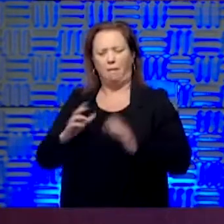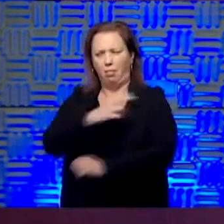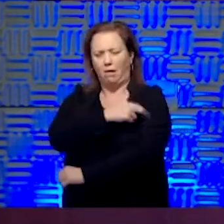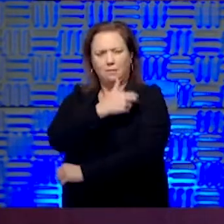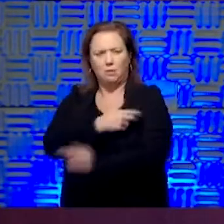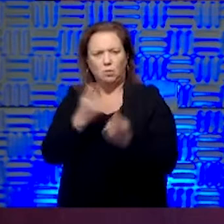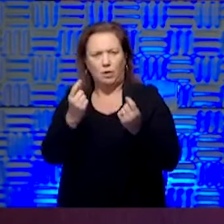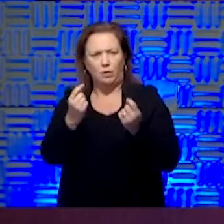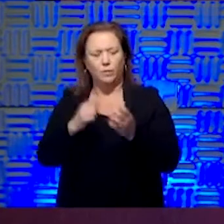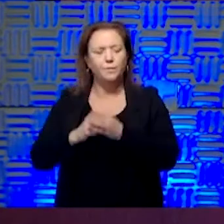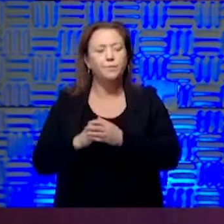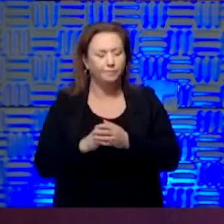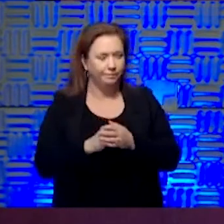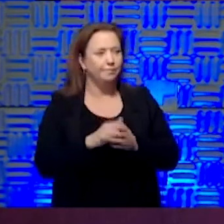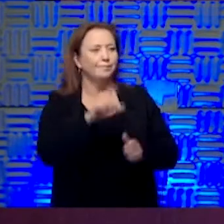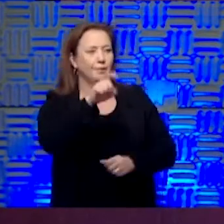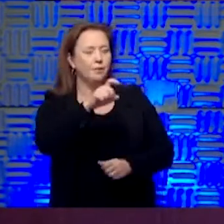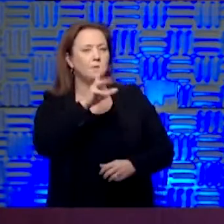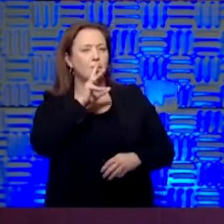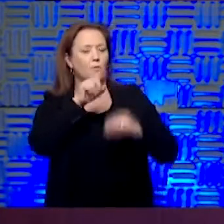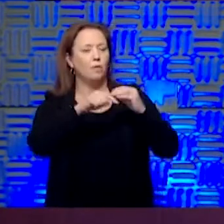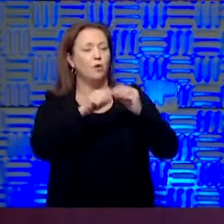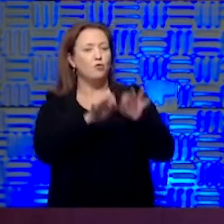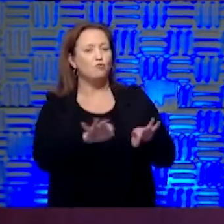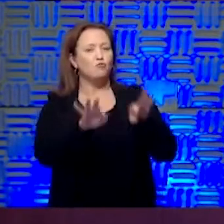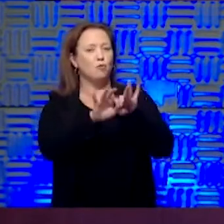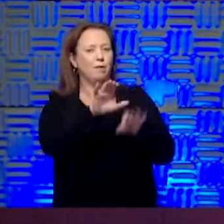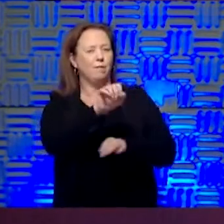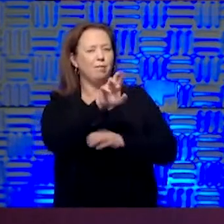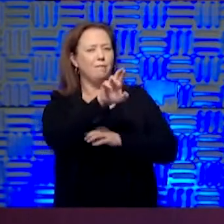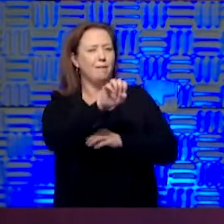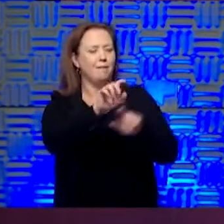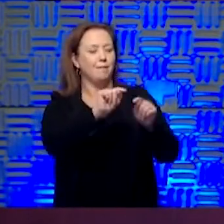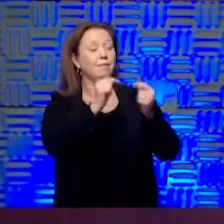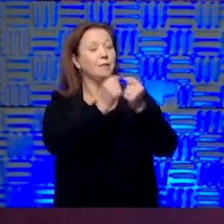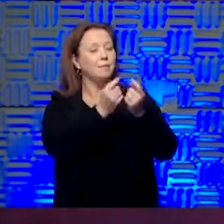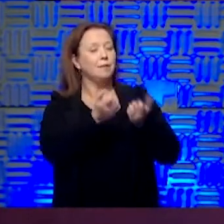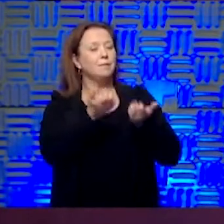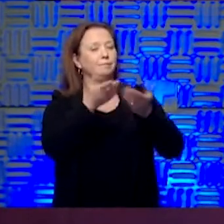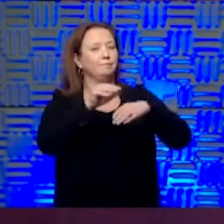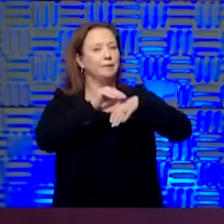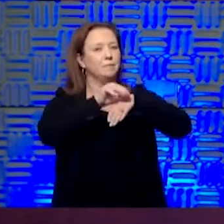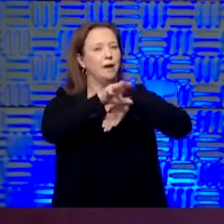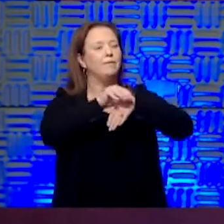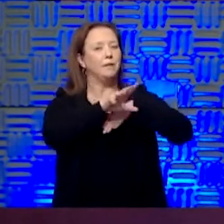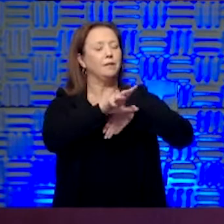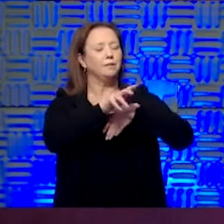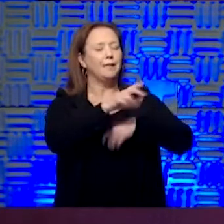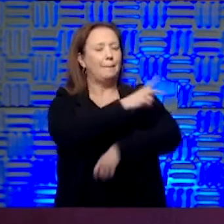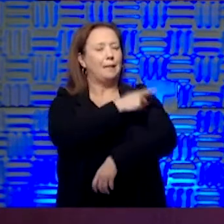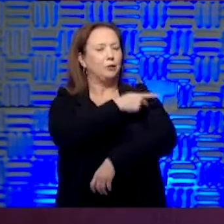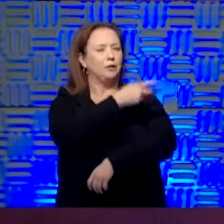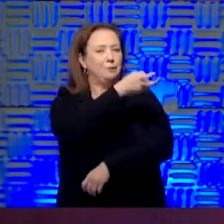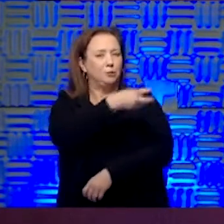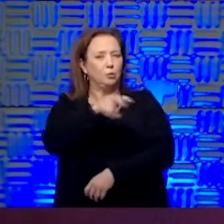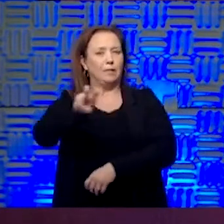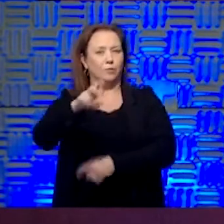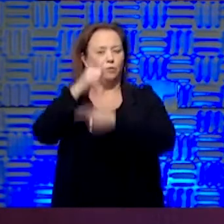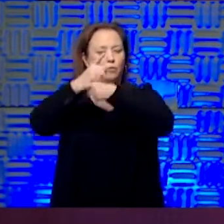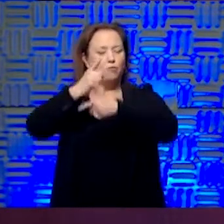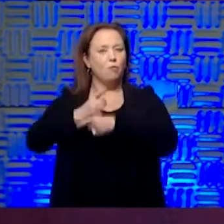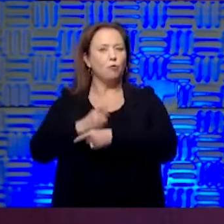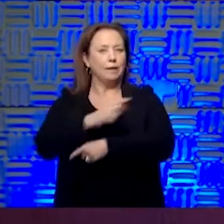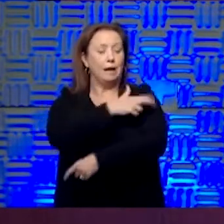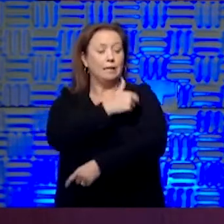I think they need to consult a critical care team that might be able to provide them some advice on how to transfer that patient to an appropriate setting. If they